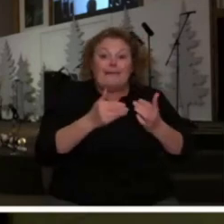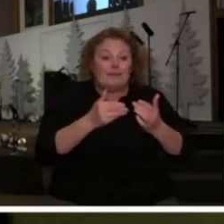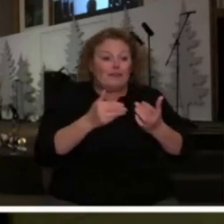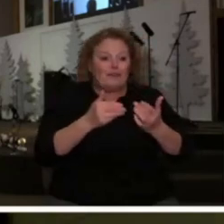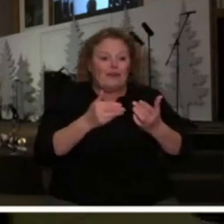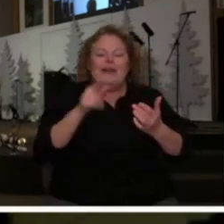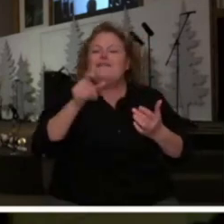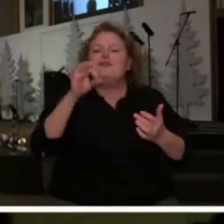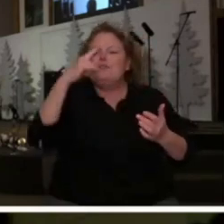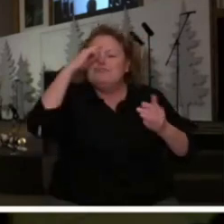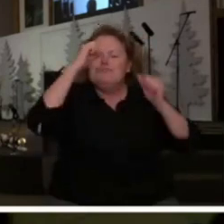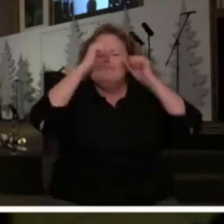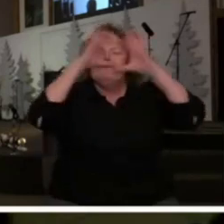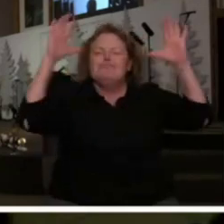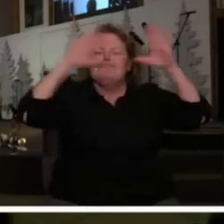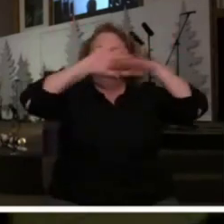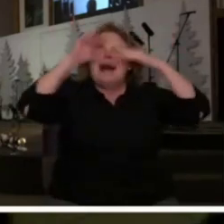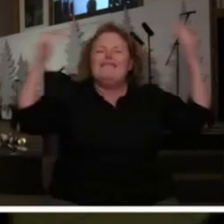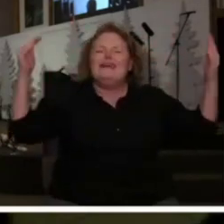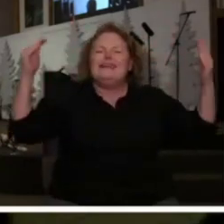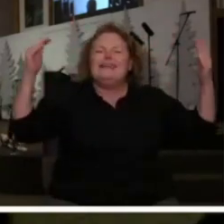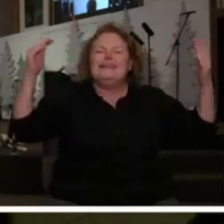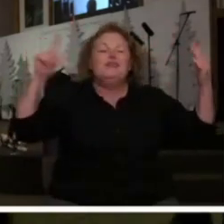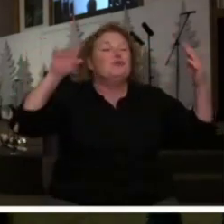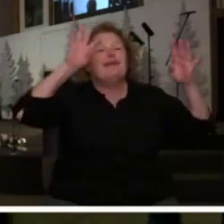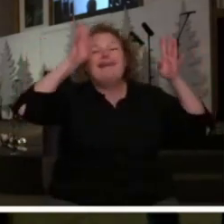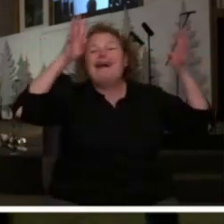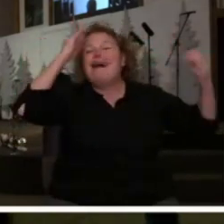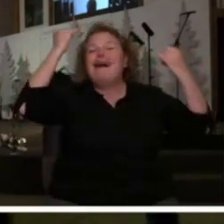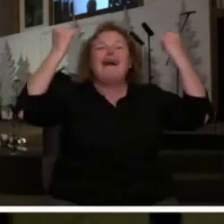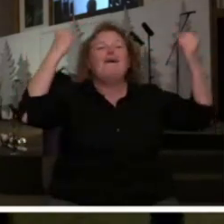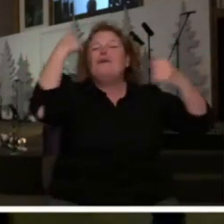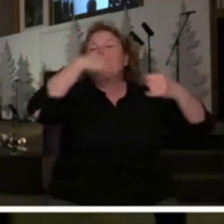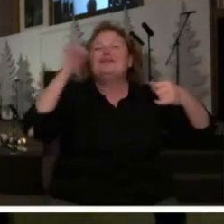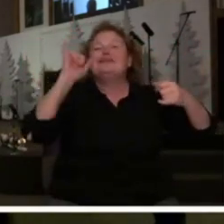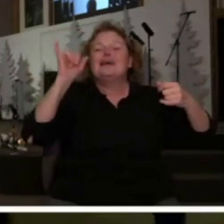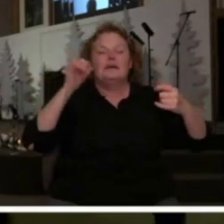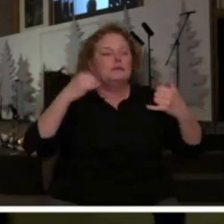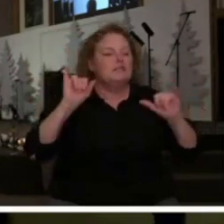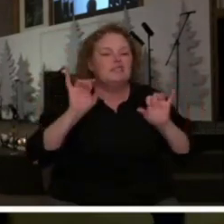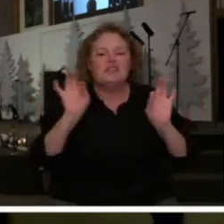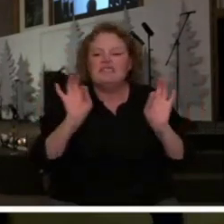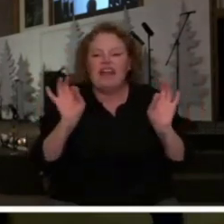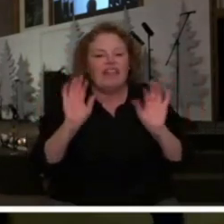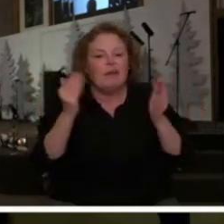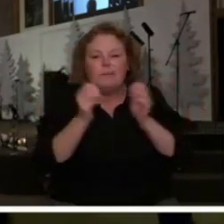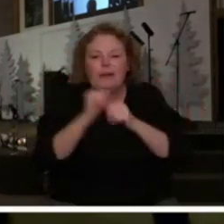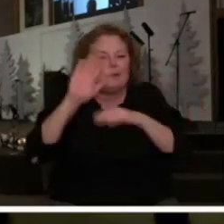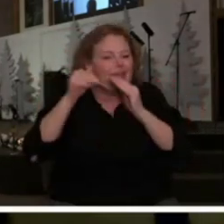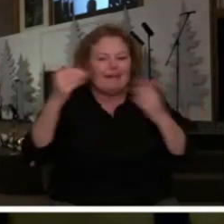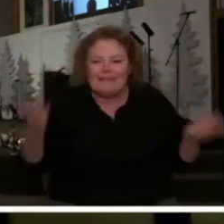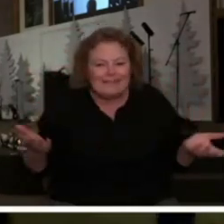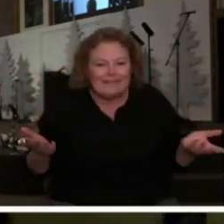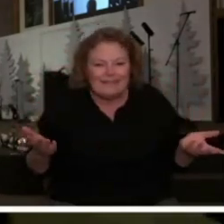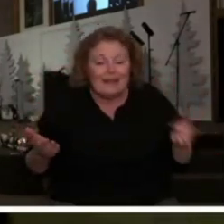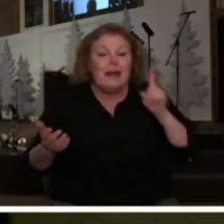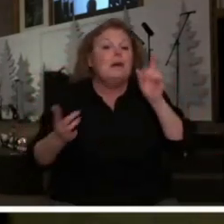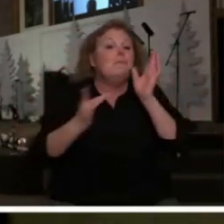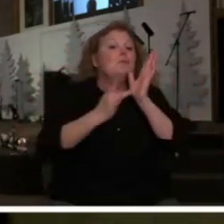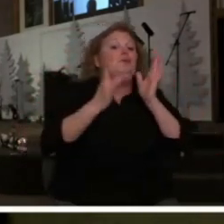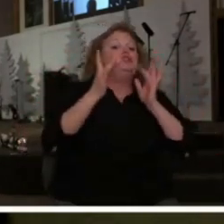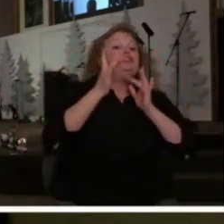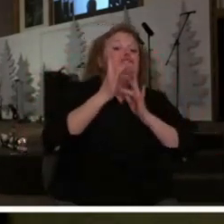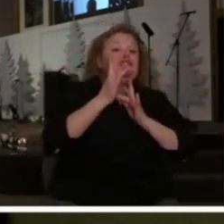good your imagination is it's not good enough but there was this moment of time for these three disciples with Jesus when Jesus